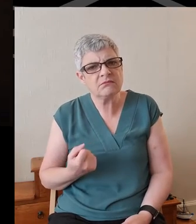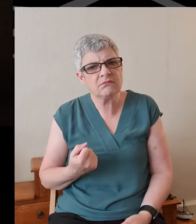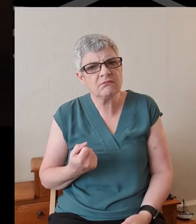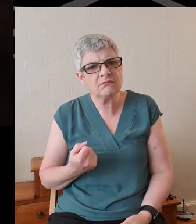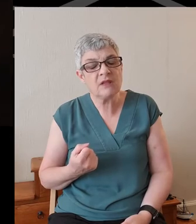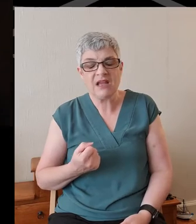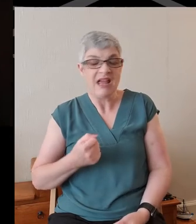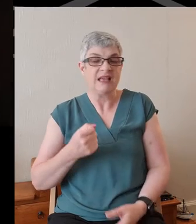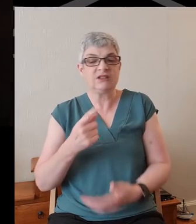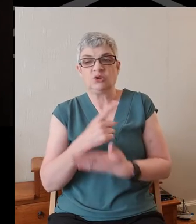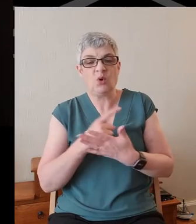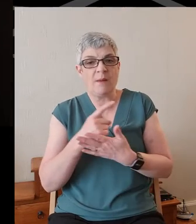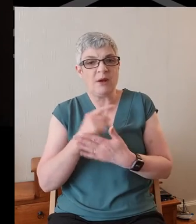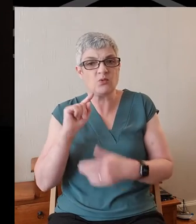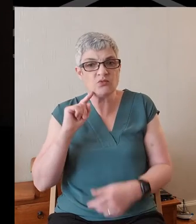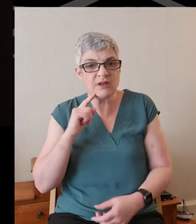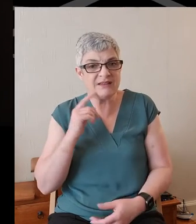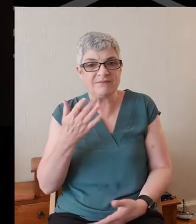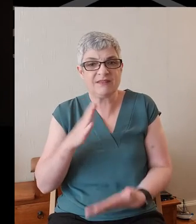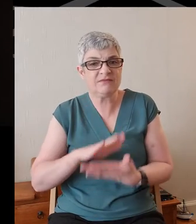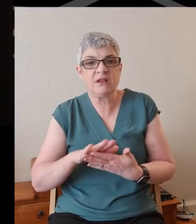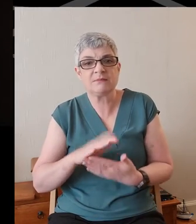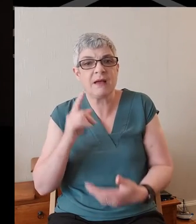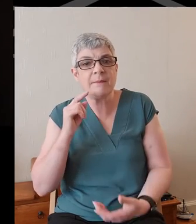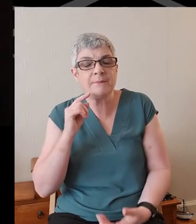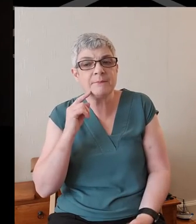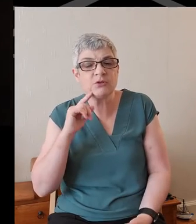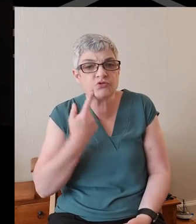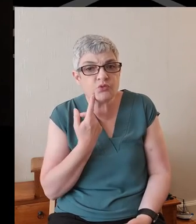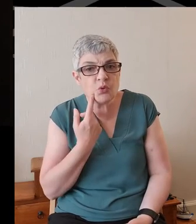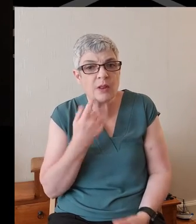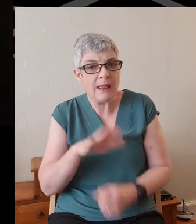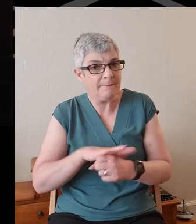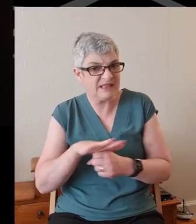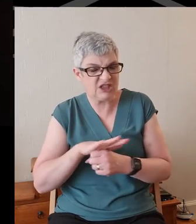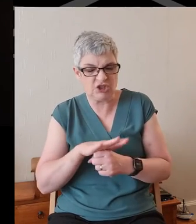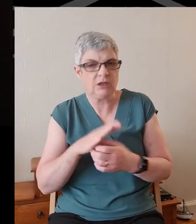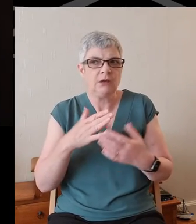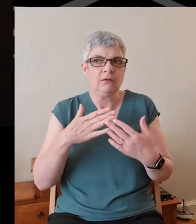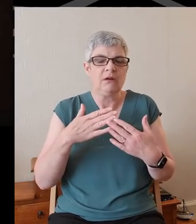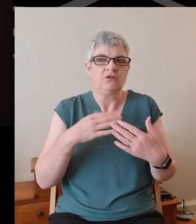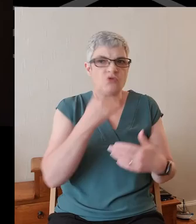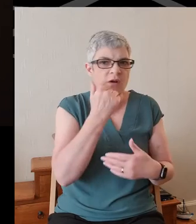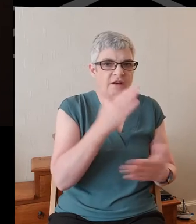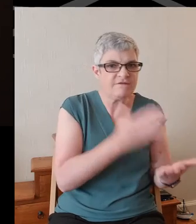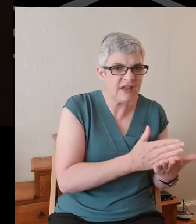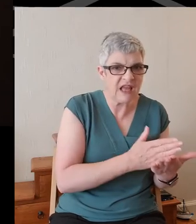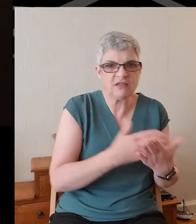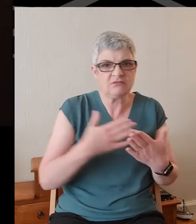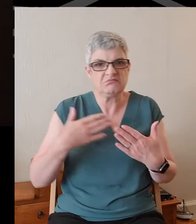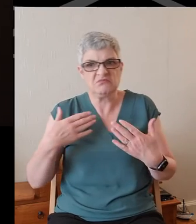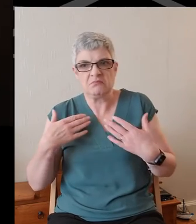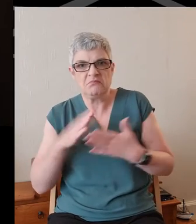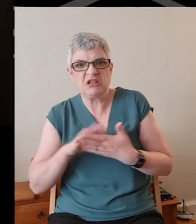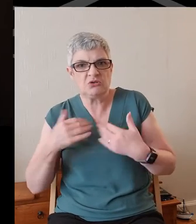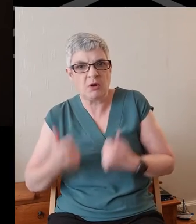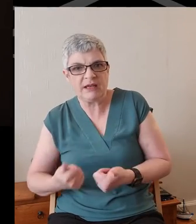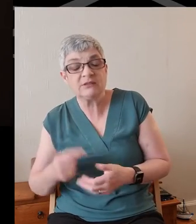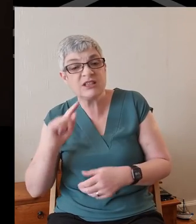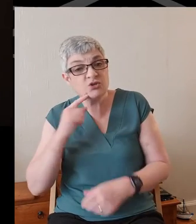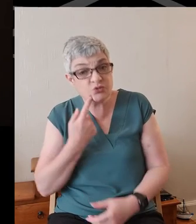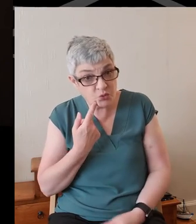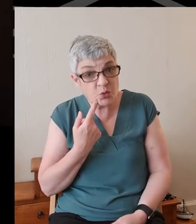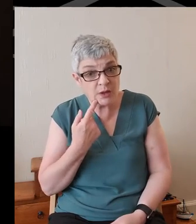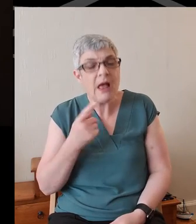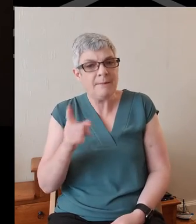You see, it's not only a cruel position to take, you're not being healed because you don't have enough faith. Not only is that cruel,